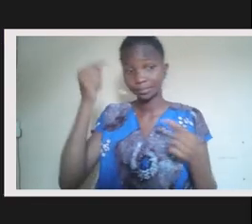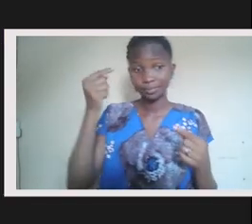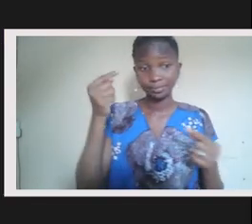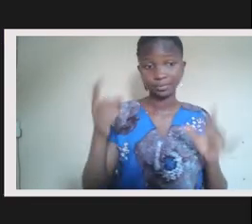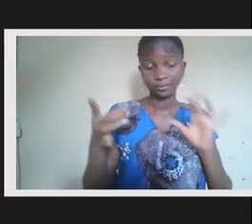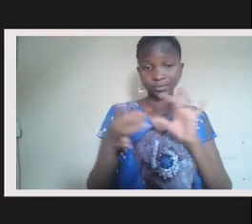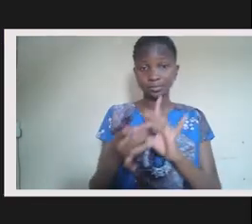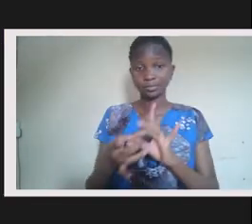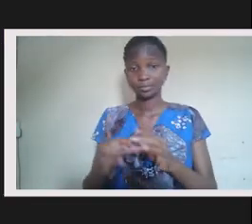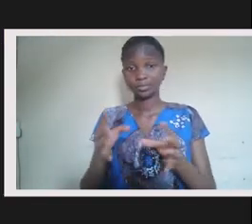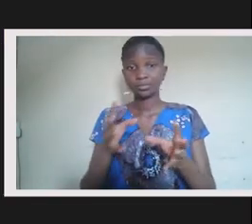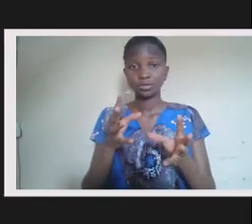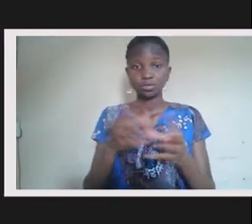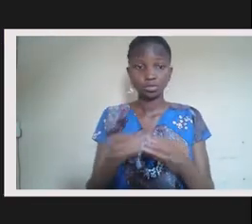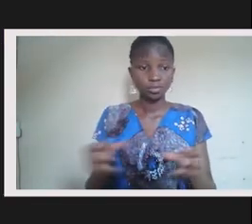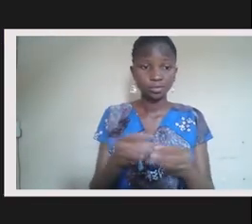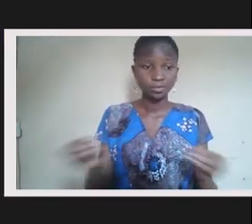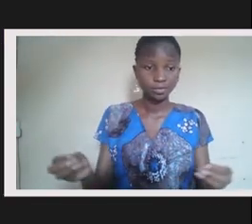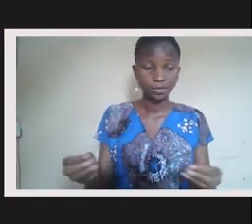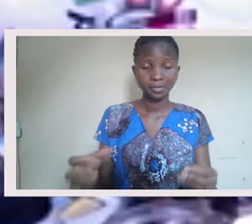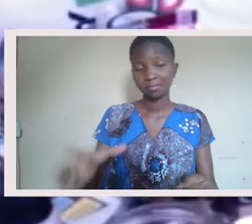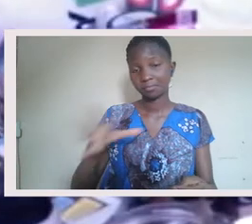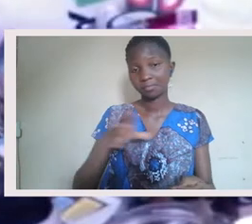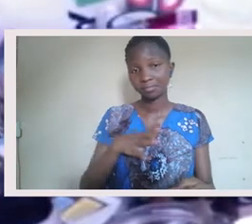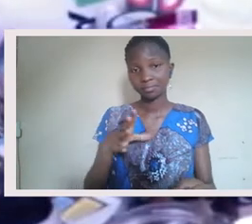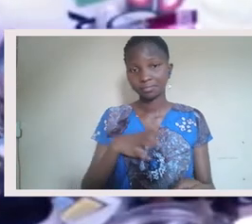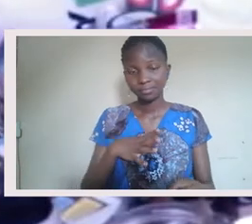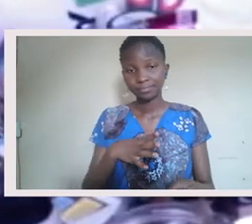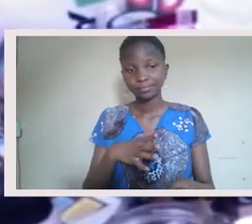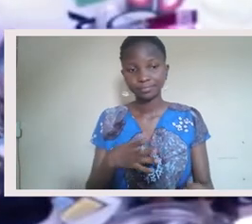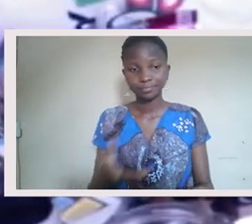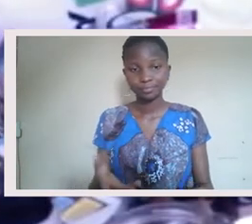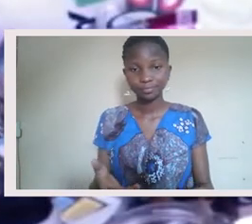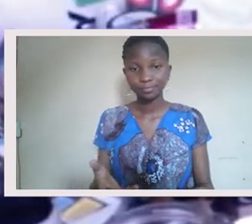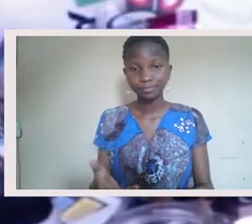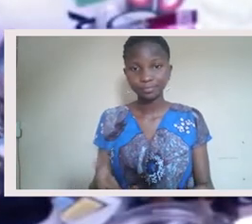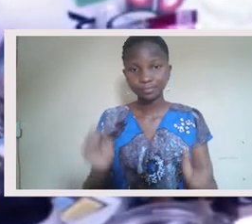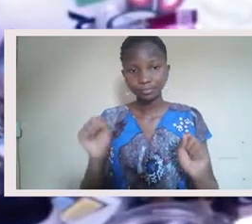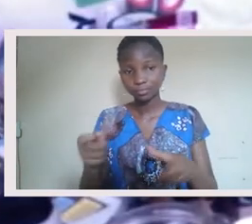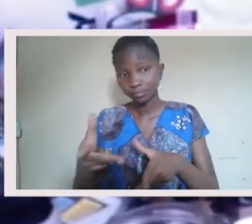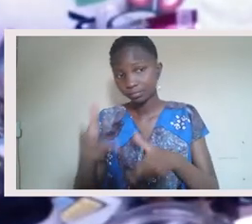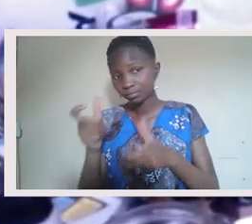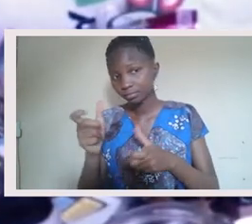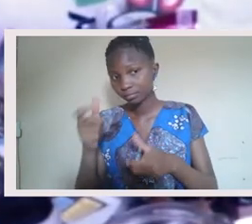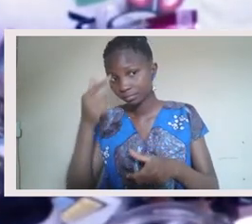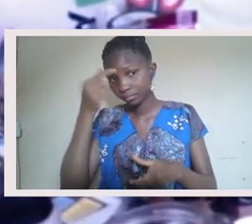properly. Ha? That is. Oh, God. Okay. Can you hear me? Because I'm,